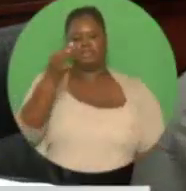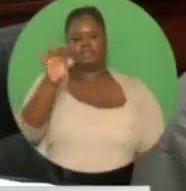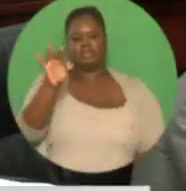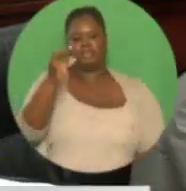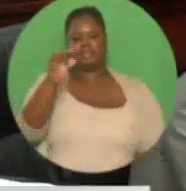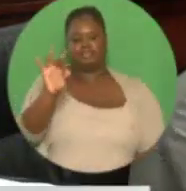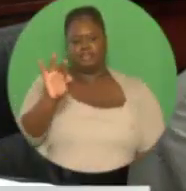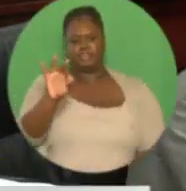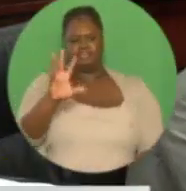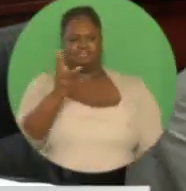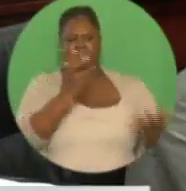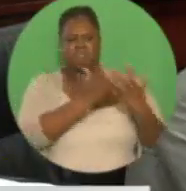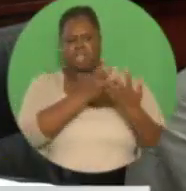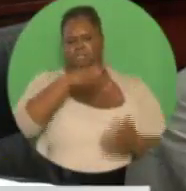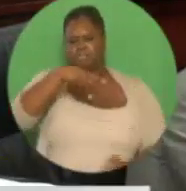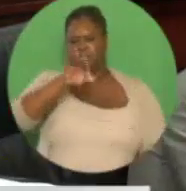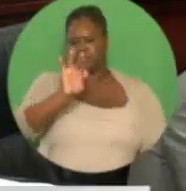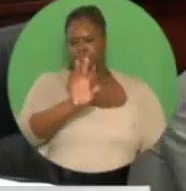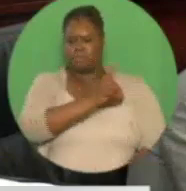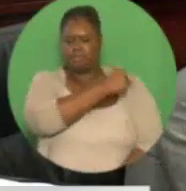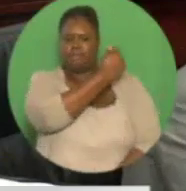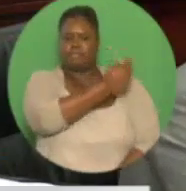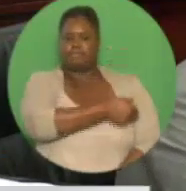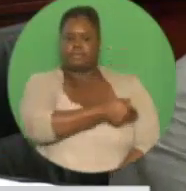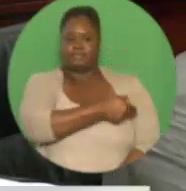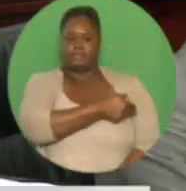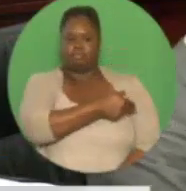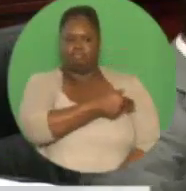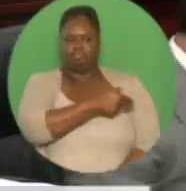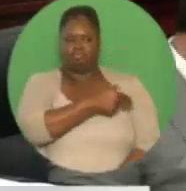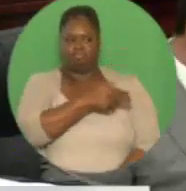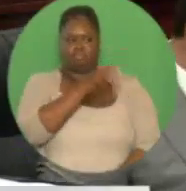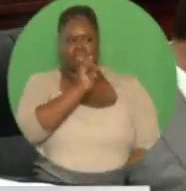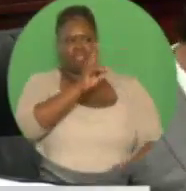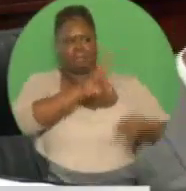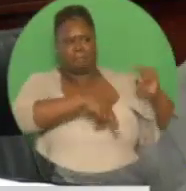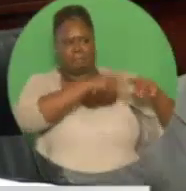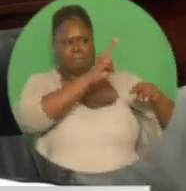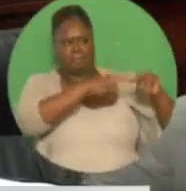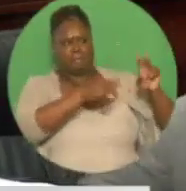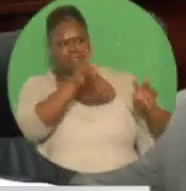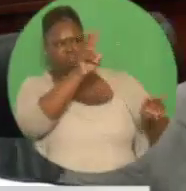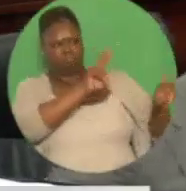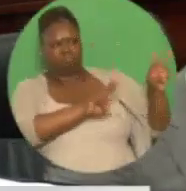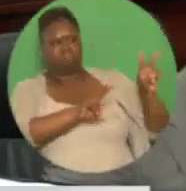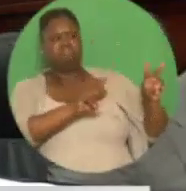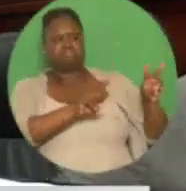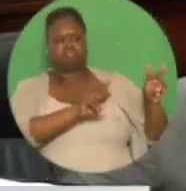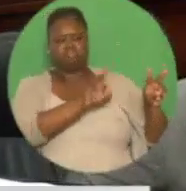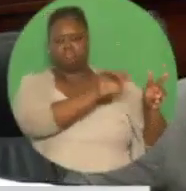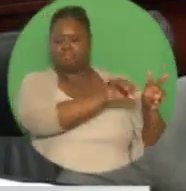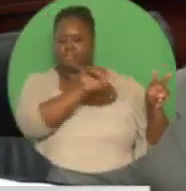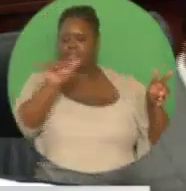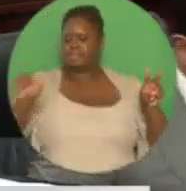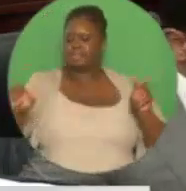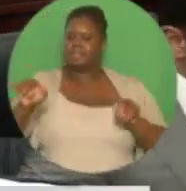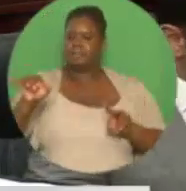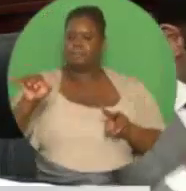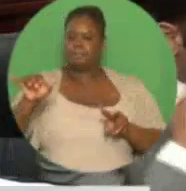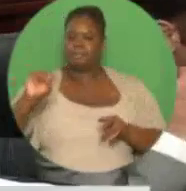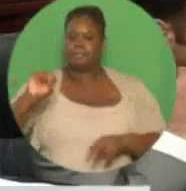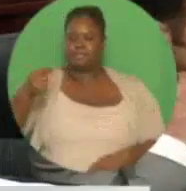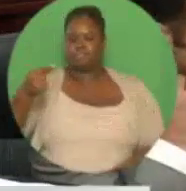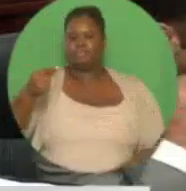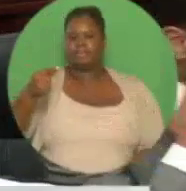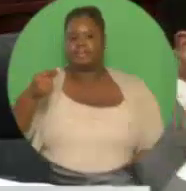Point 14 Hospital, in particular the design and financing arrangements with the Government of Austria. This hospital